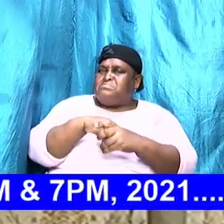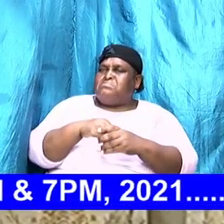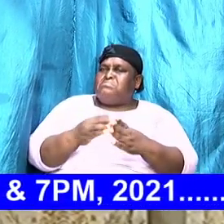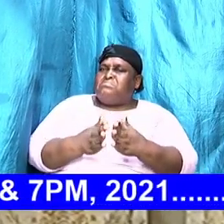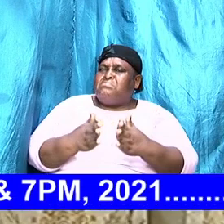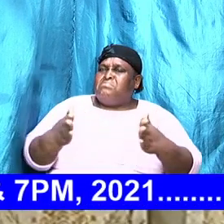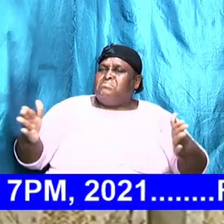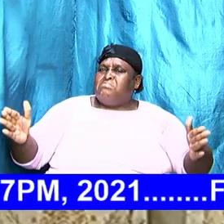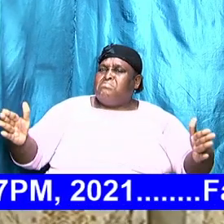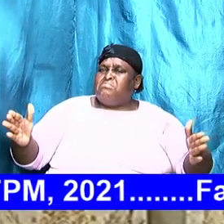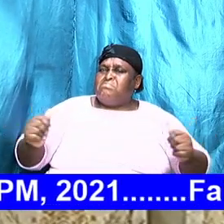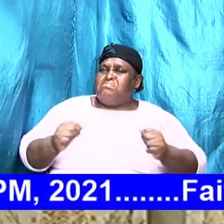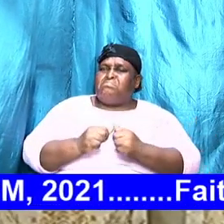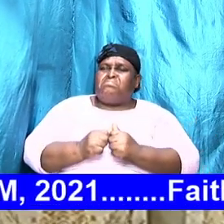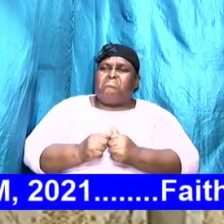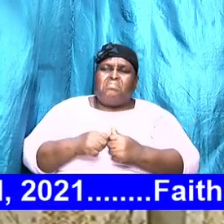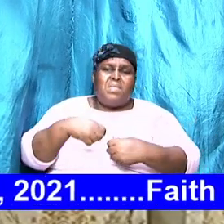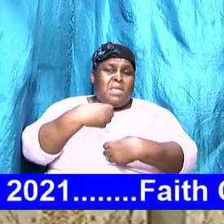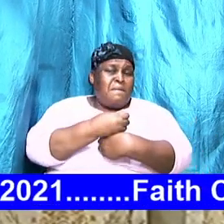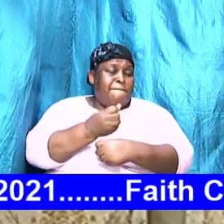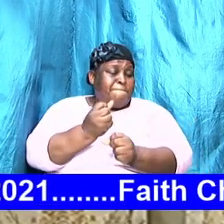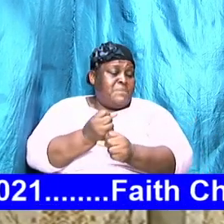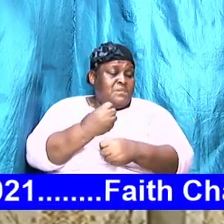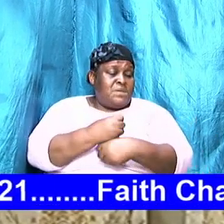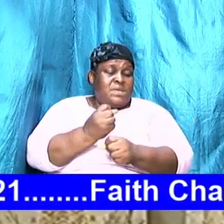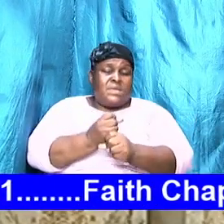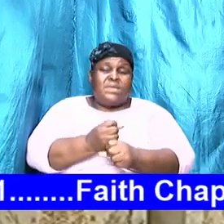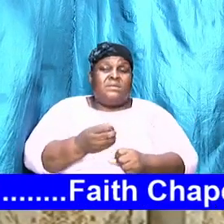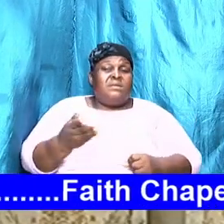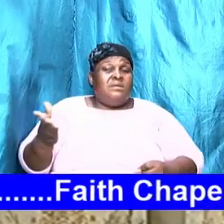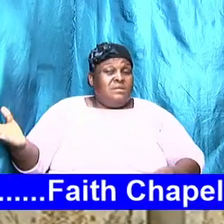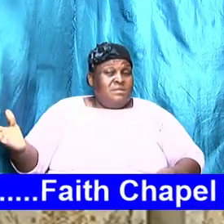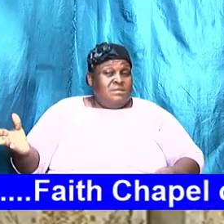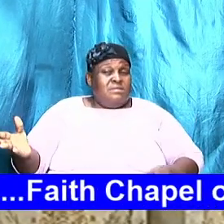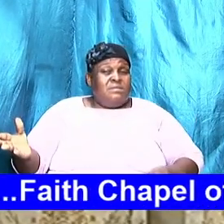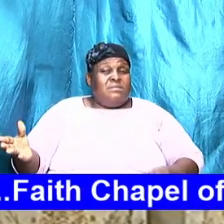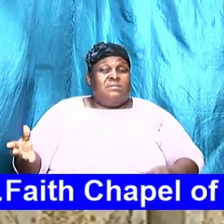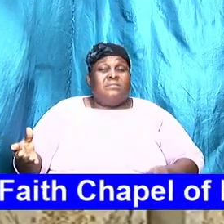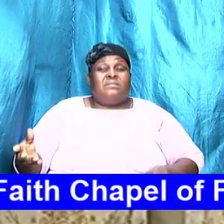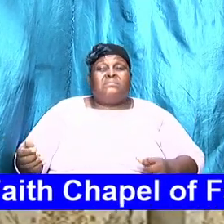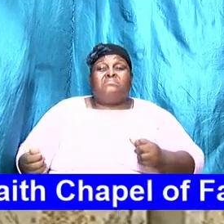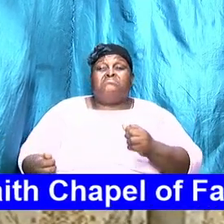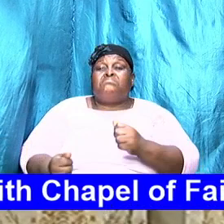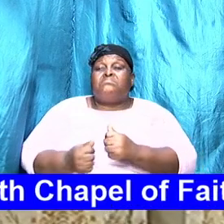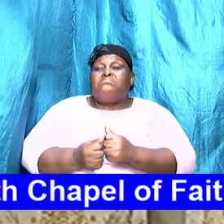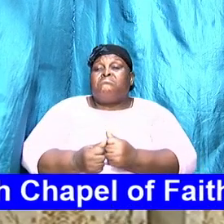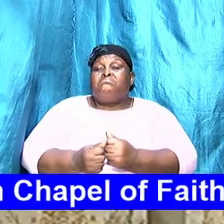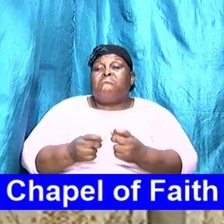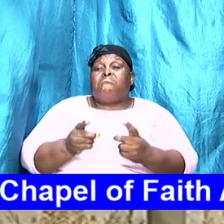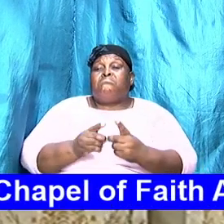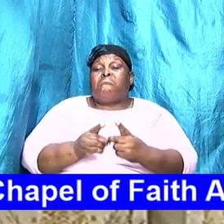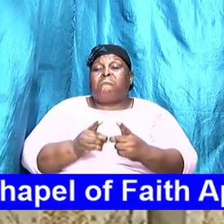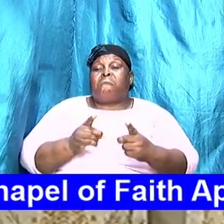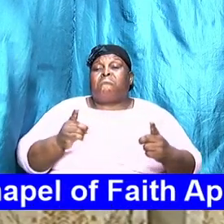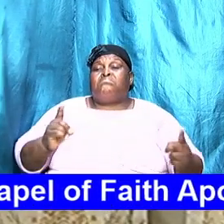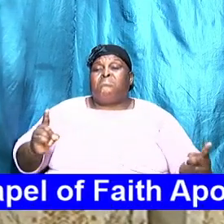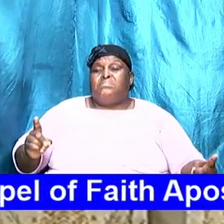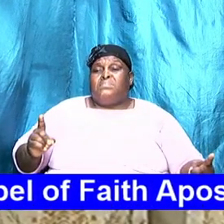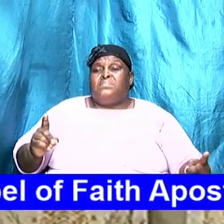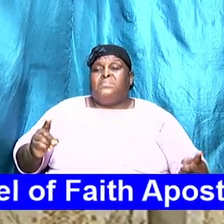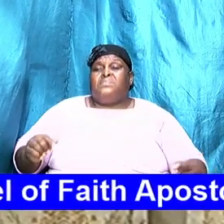caused them to disintegrate, to deteriorate,